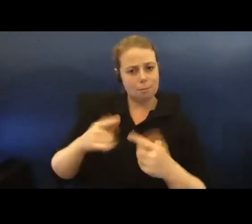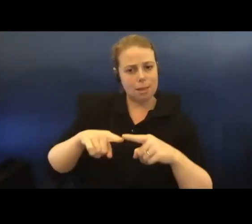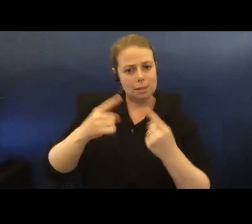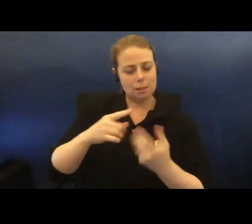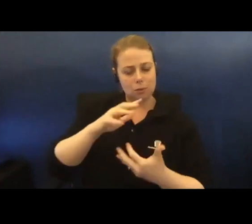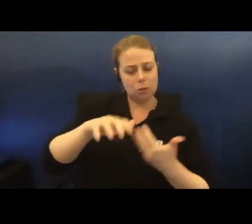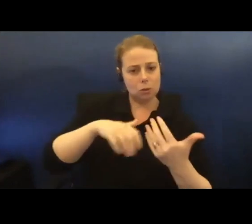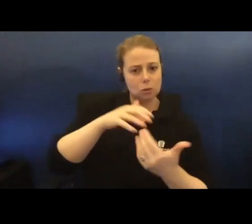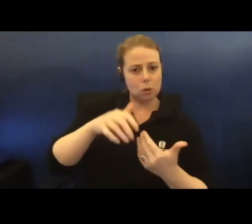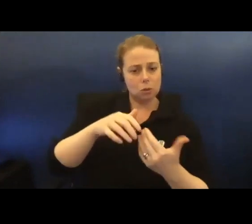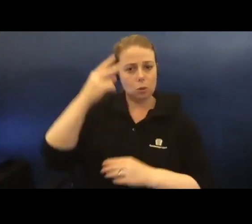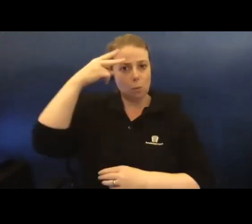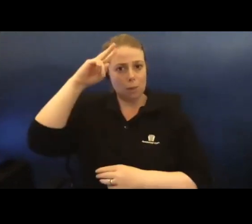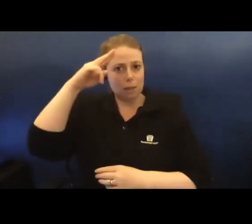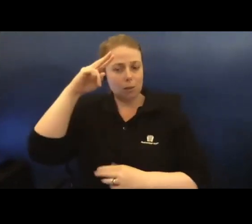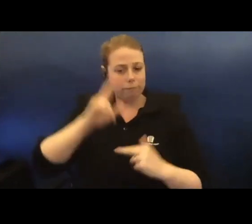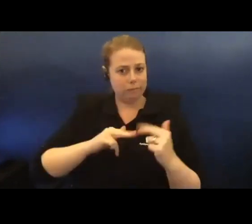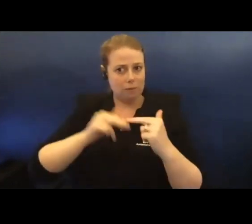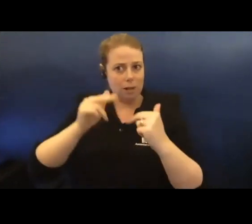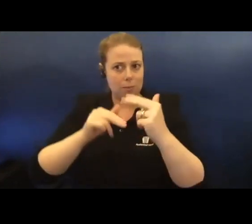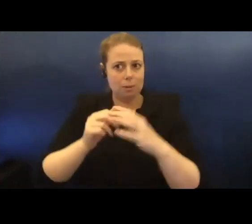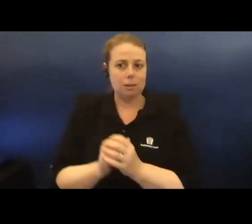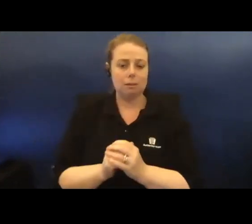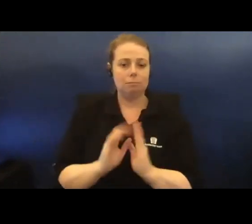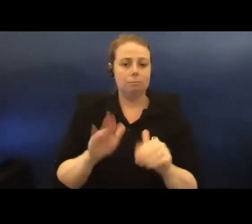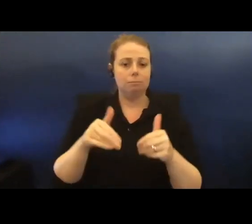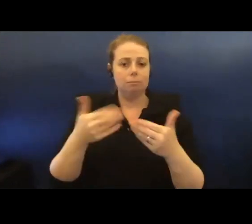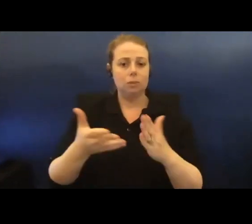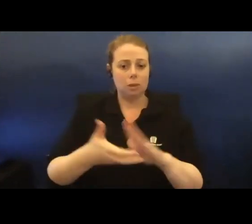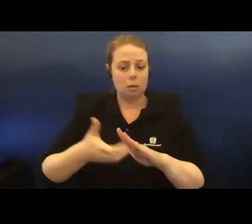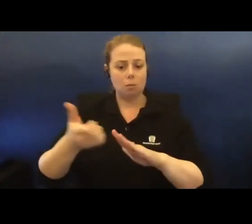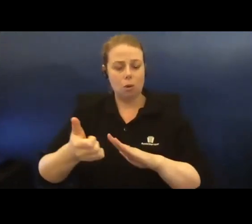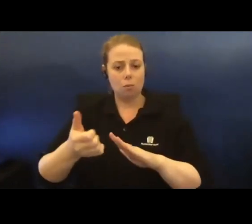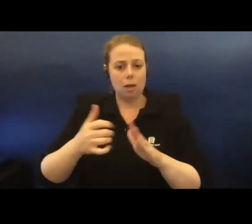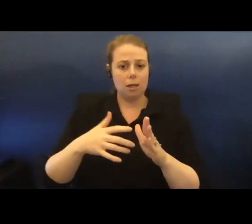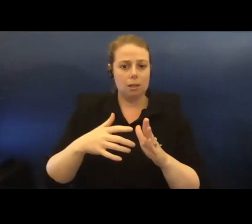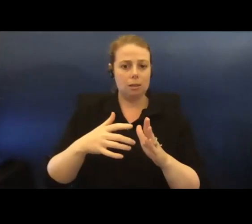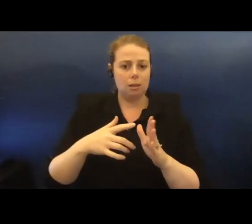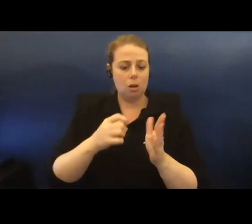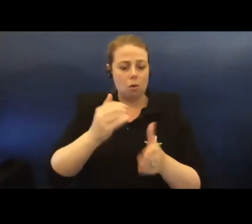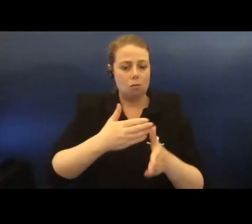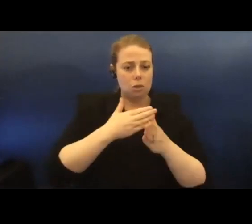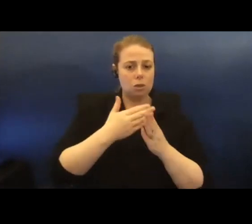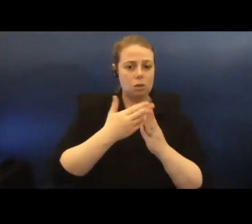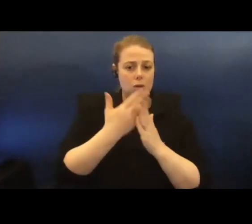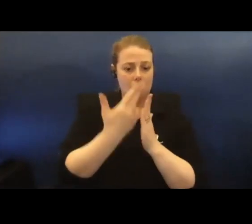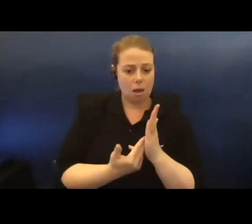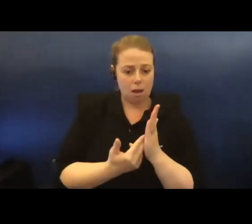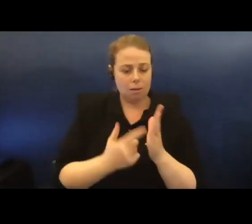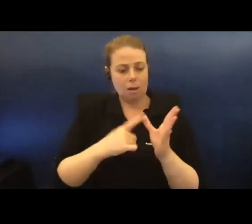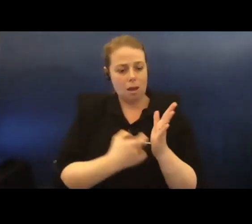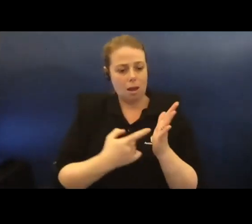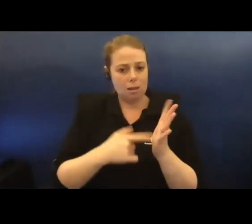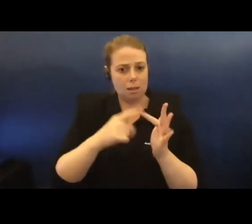personal developments. Presenting appropriated original artefacts, blunt replicas and documentary films as